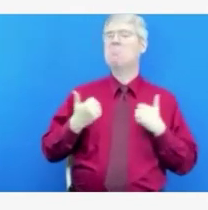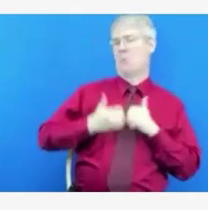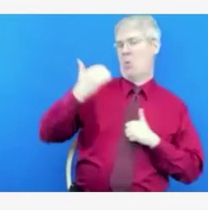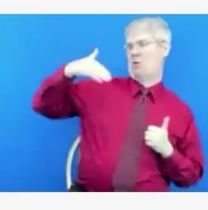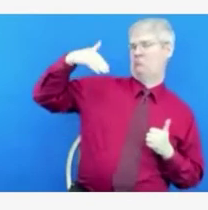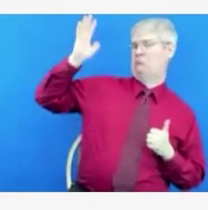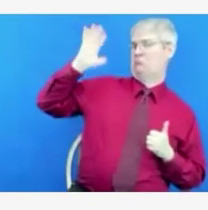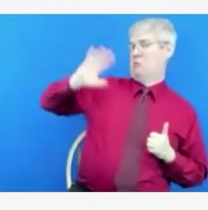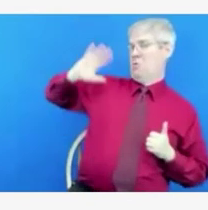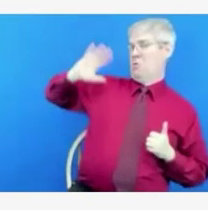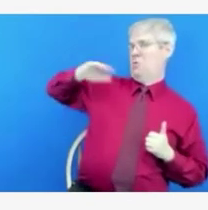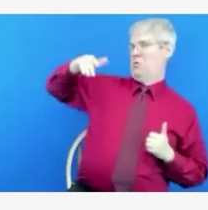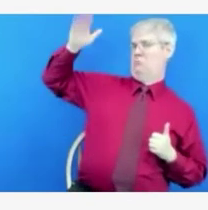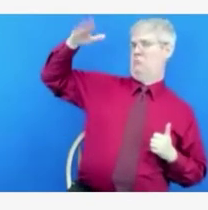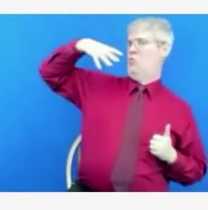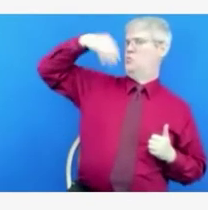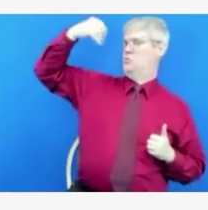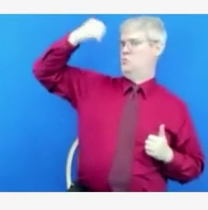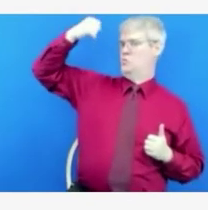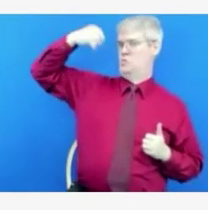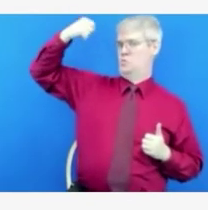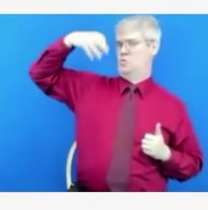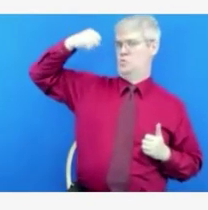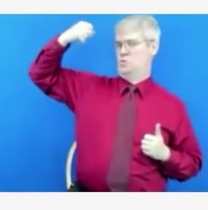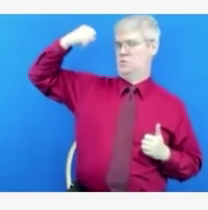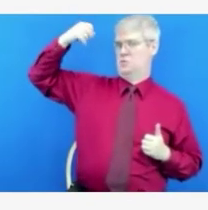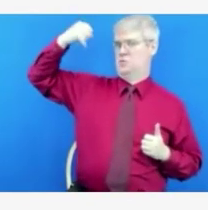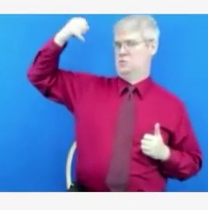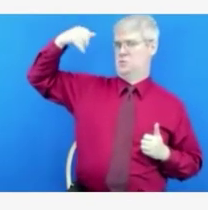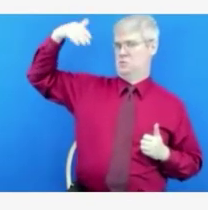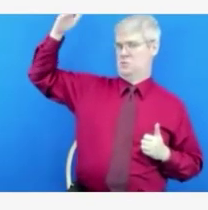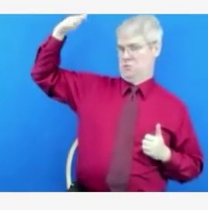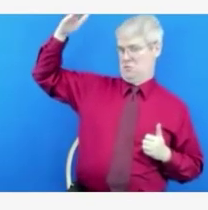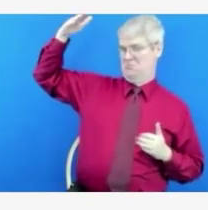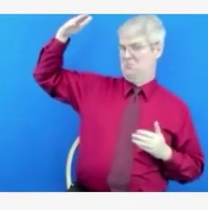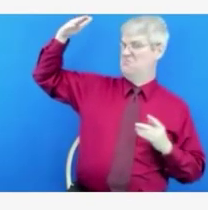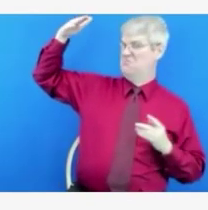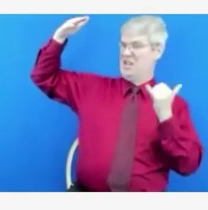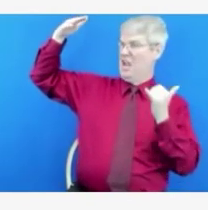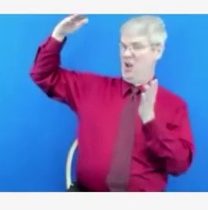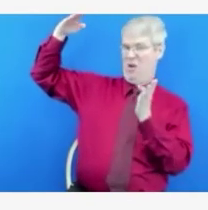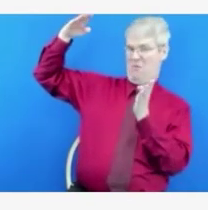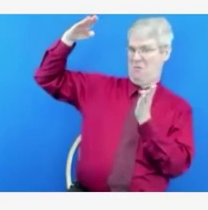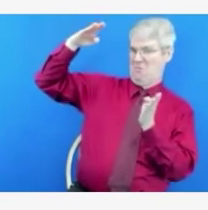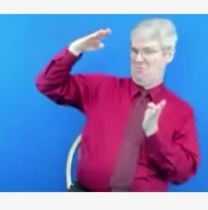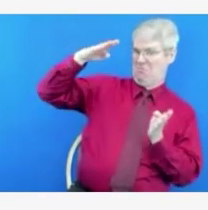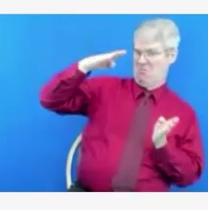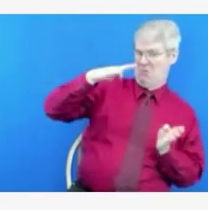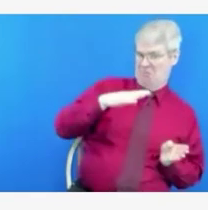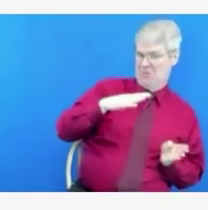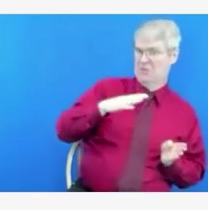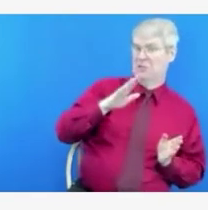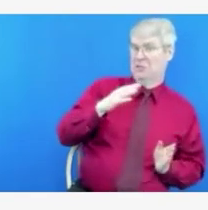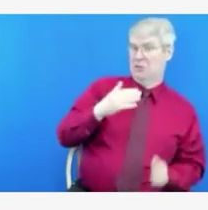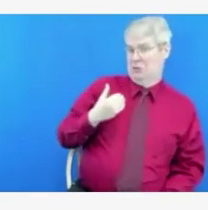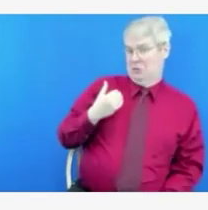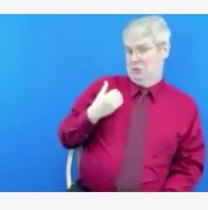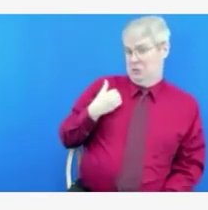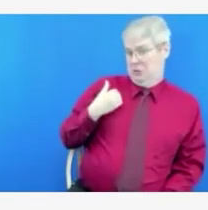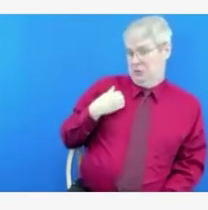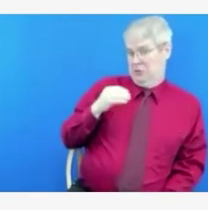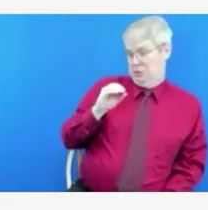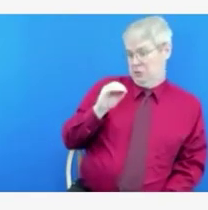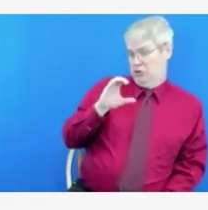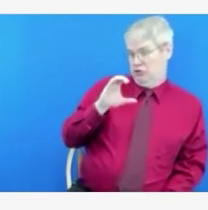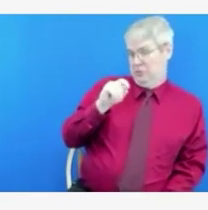this time, if we look at deaths for this time of the year, during the last year, 2020,